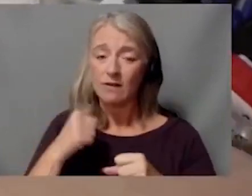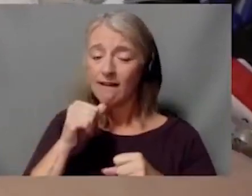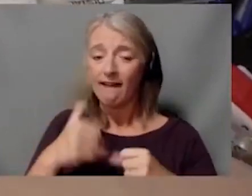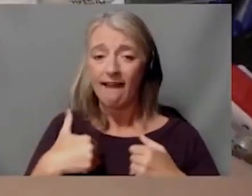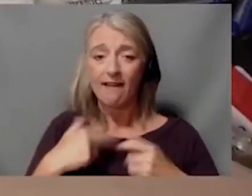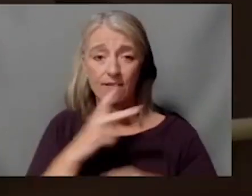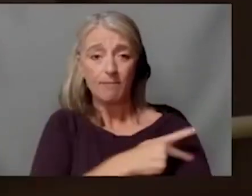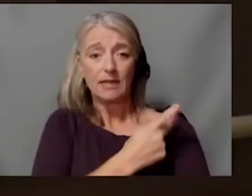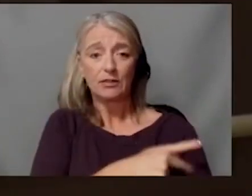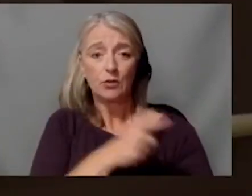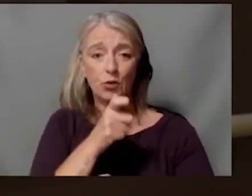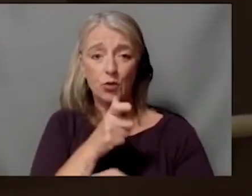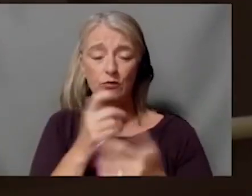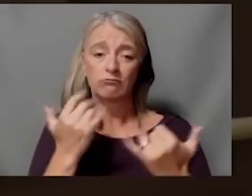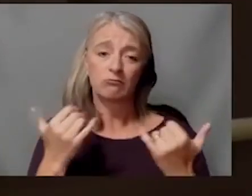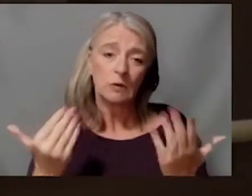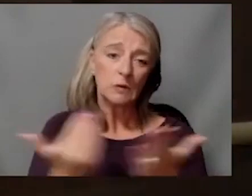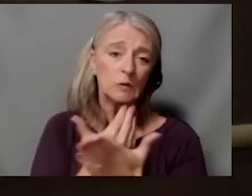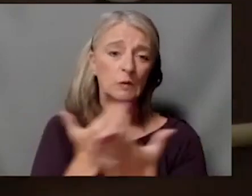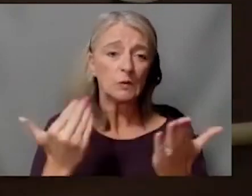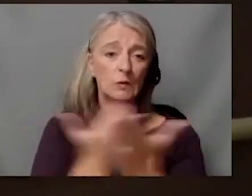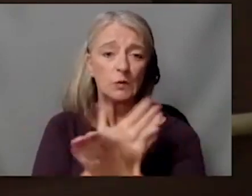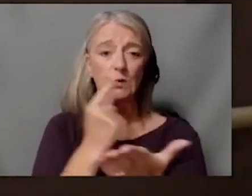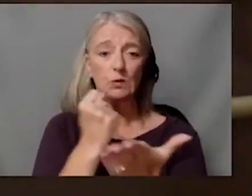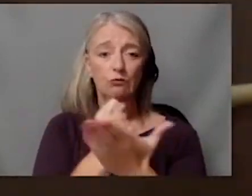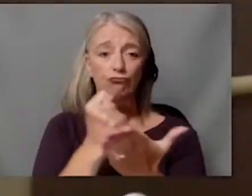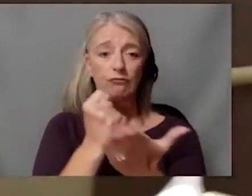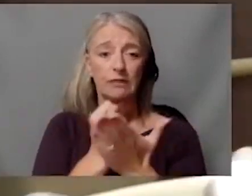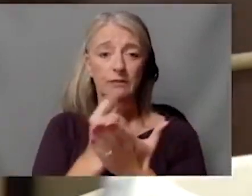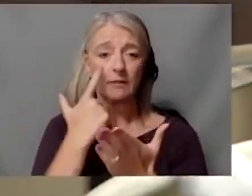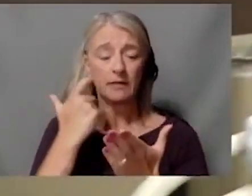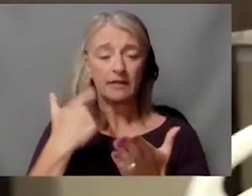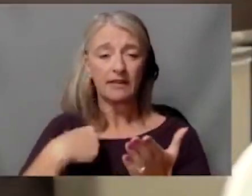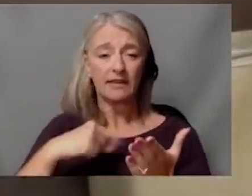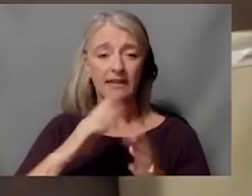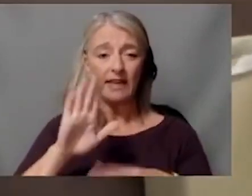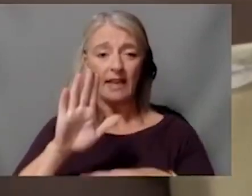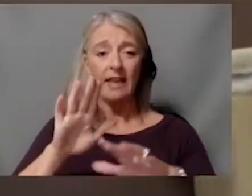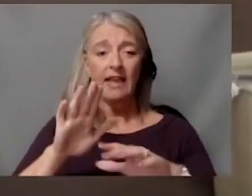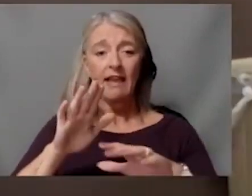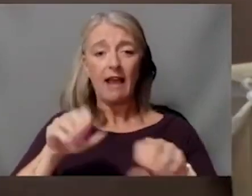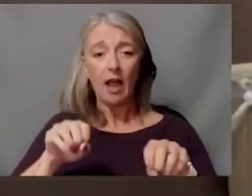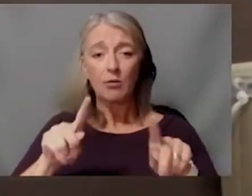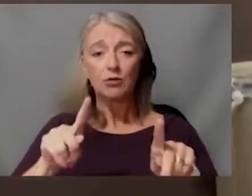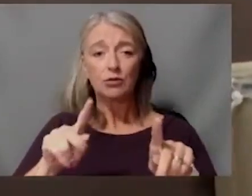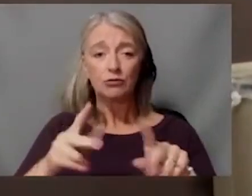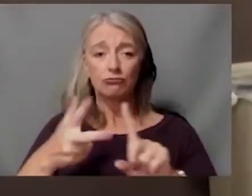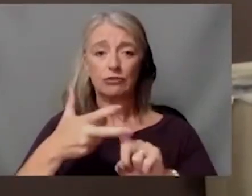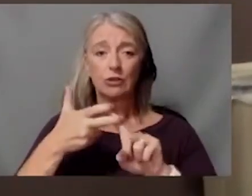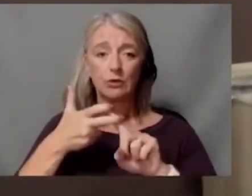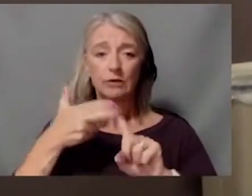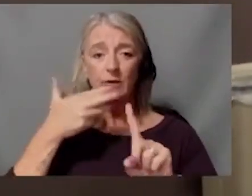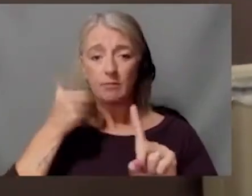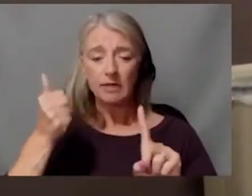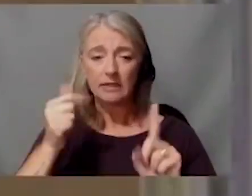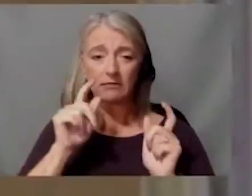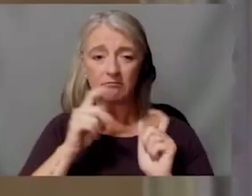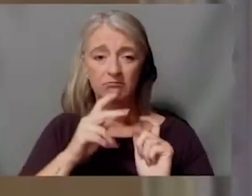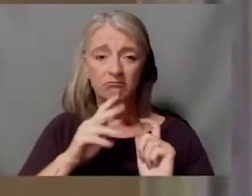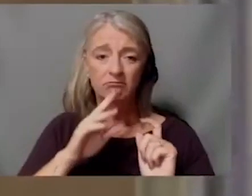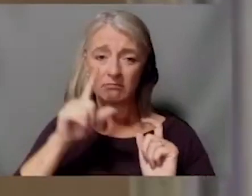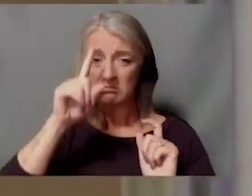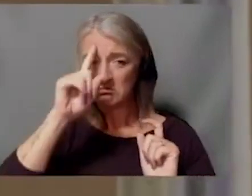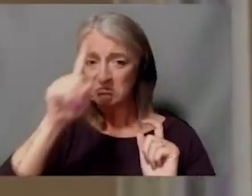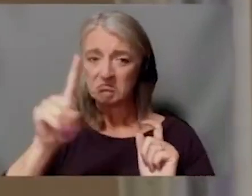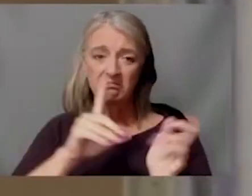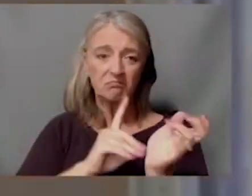latest and greatest in treatments because of the opportunity to continue to recruit some of the best and brightest across the country. And I think that